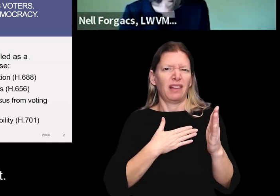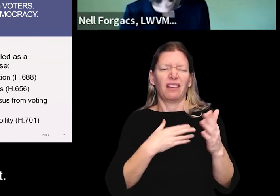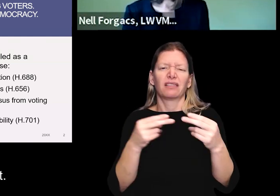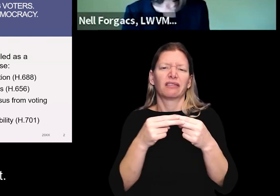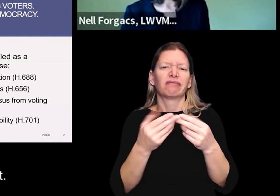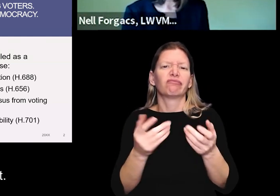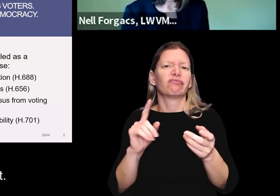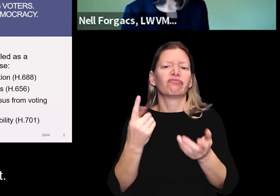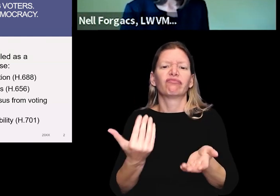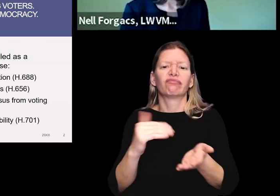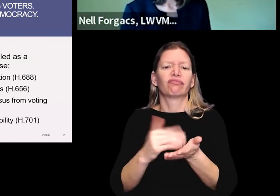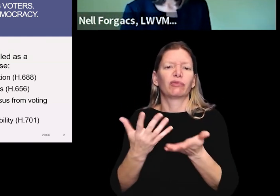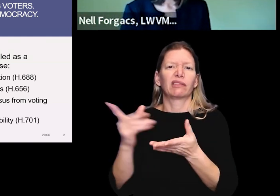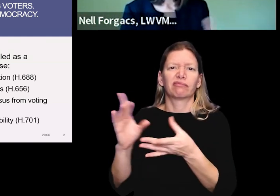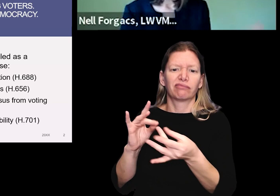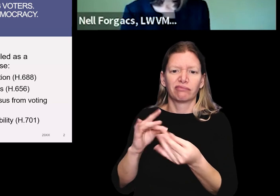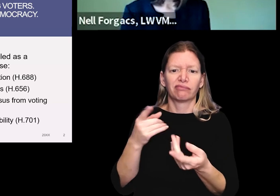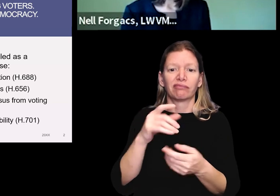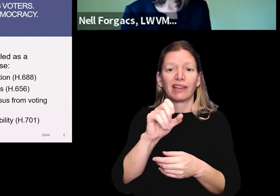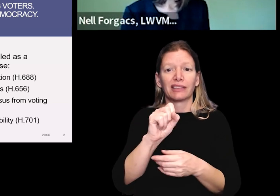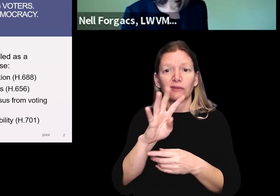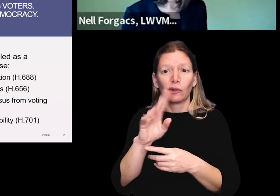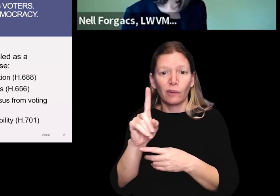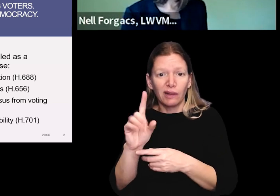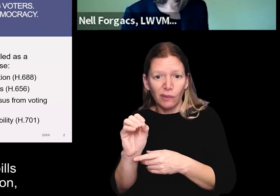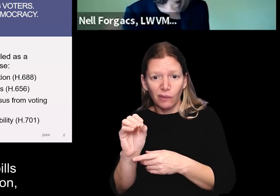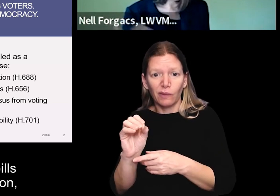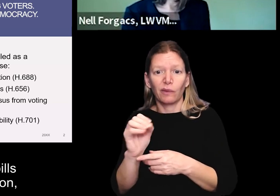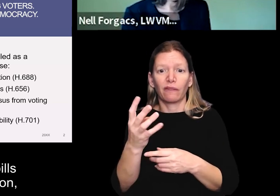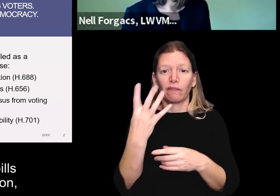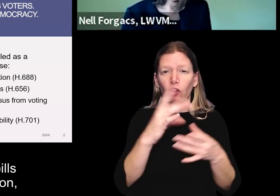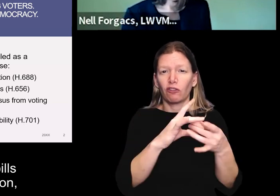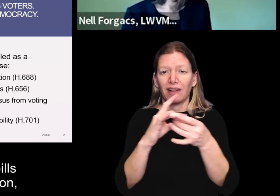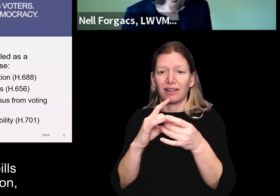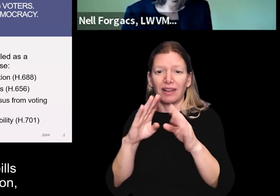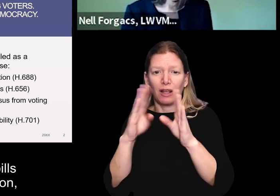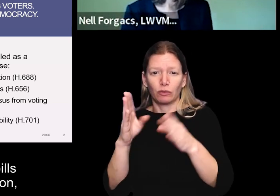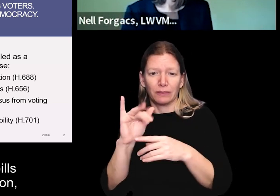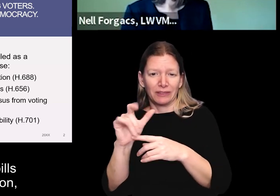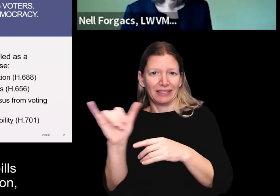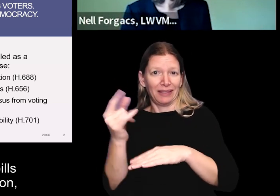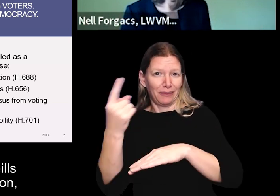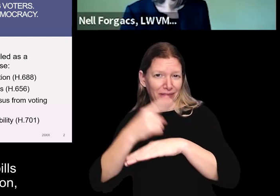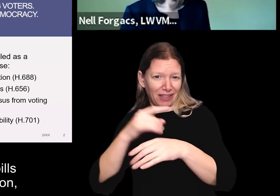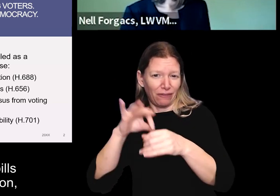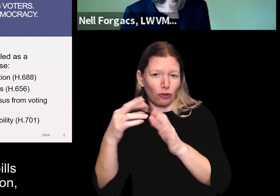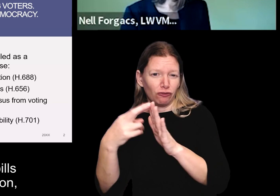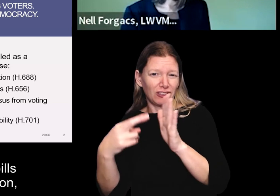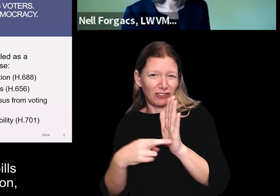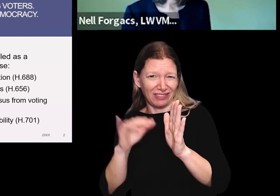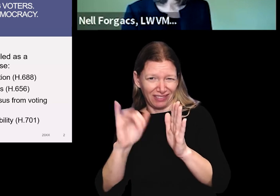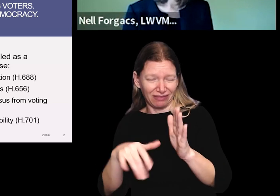slide just reiterates that. It talks about S-410 and the four related House bills for same-day voter